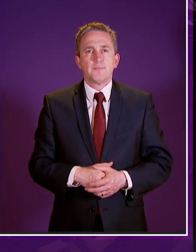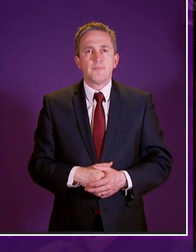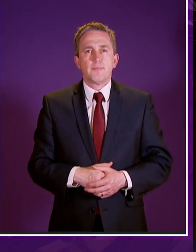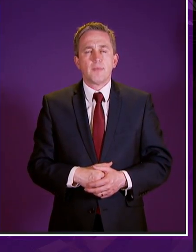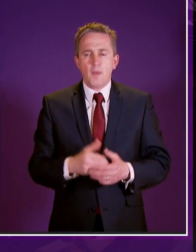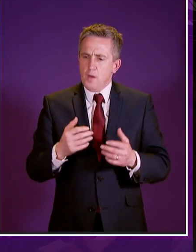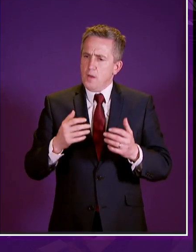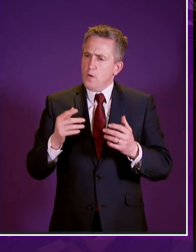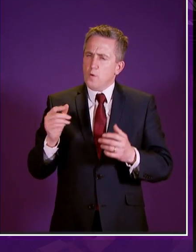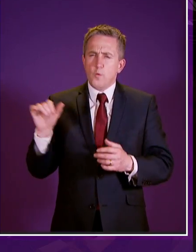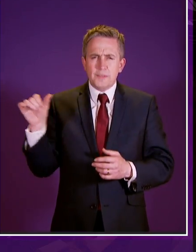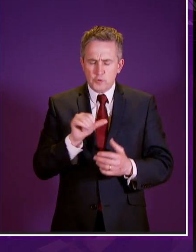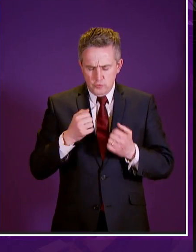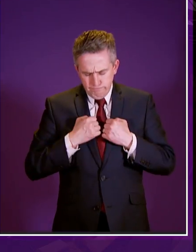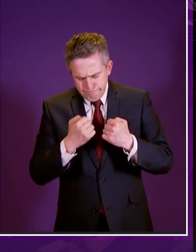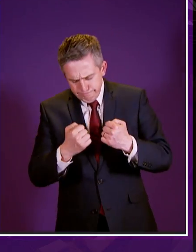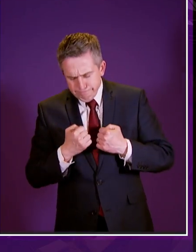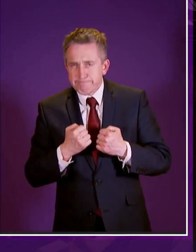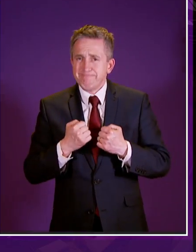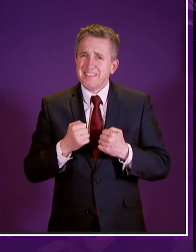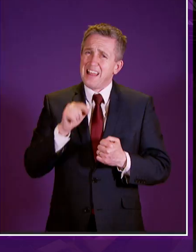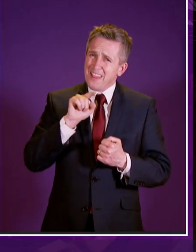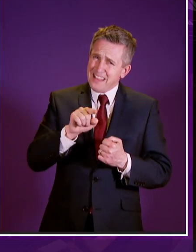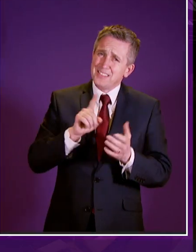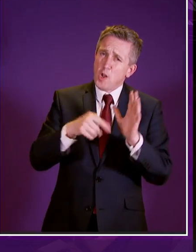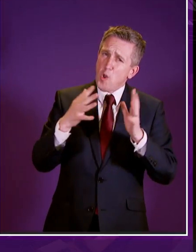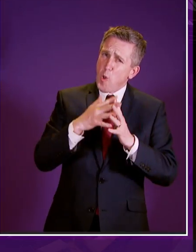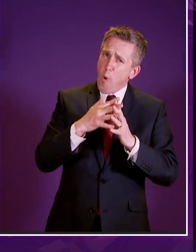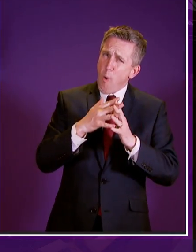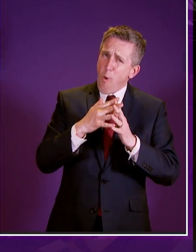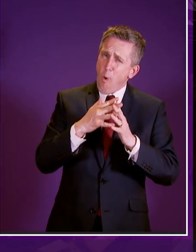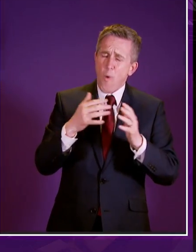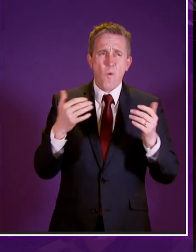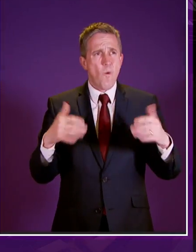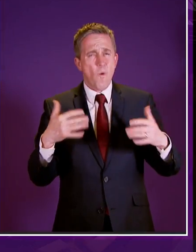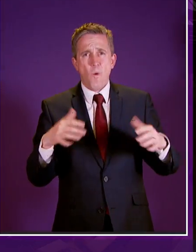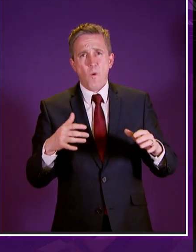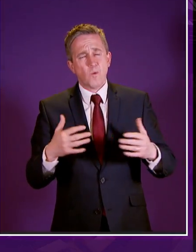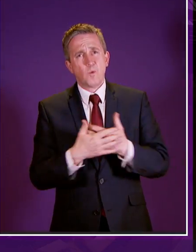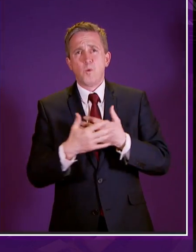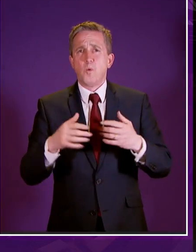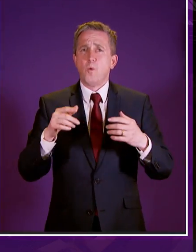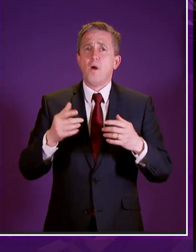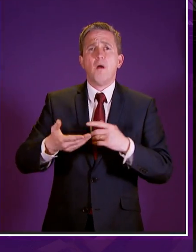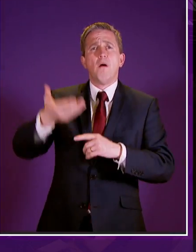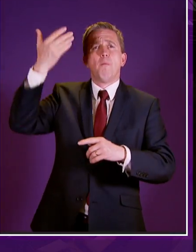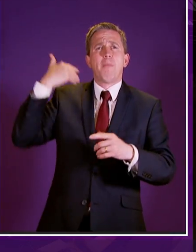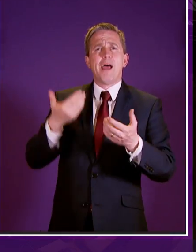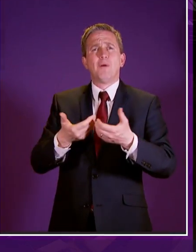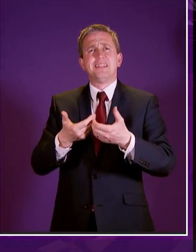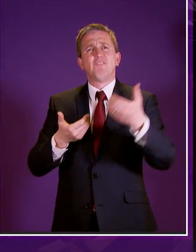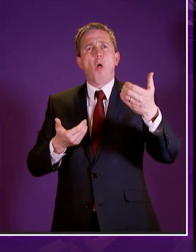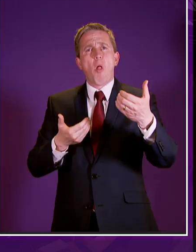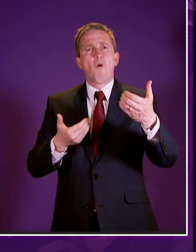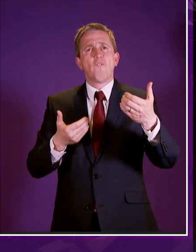ourselves if this is landmark legislation i think given the circumstances which led to the devolution of these